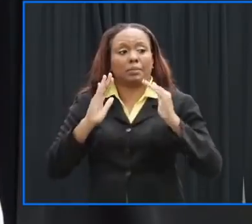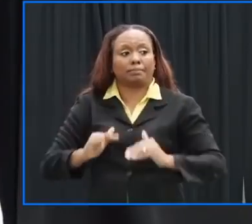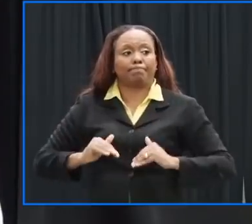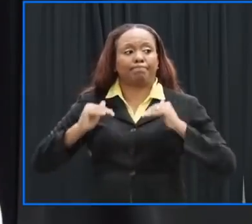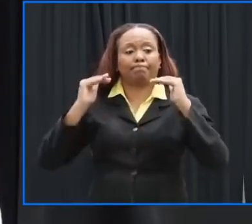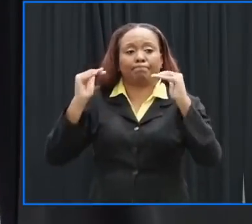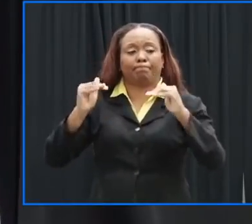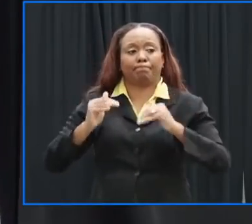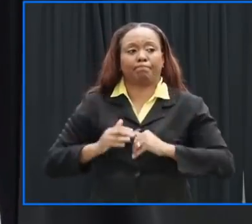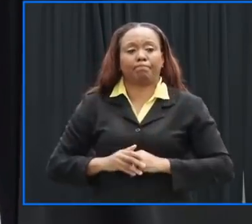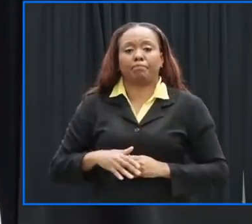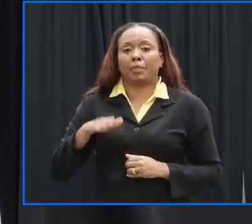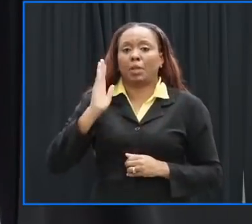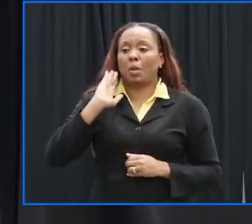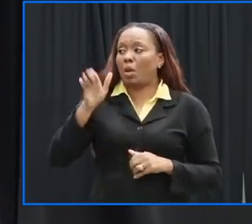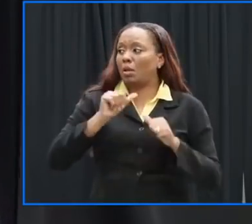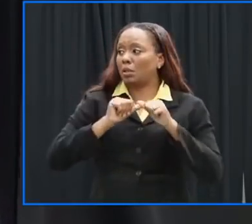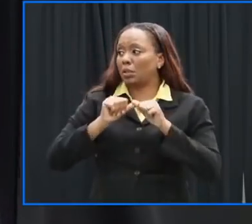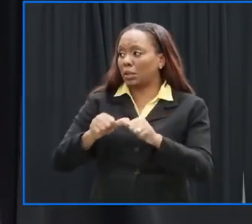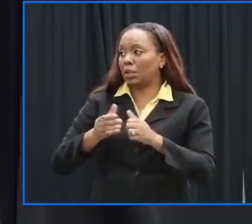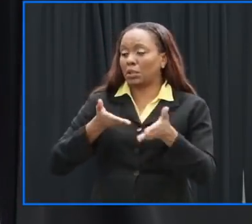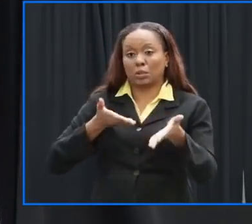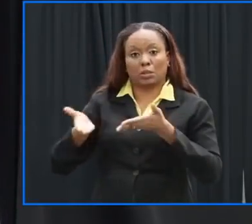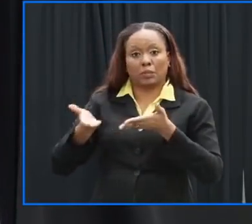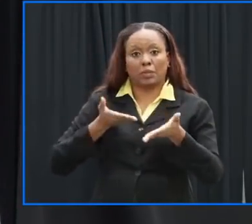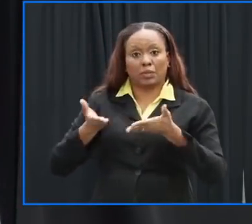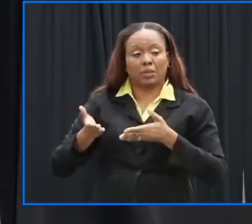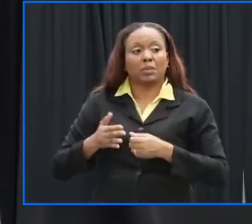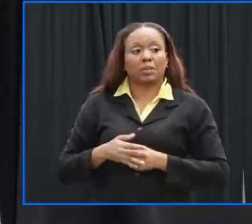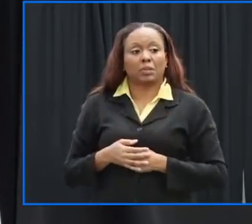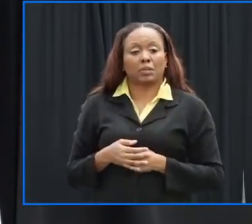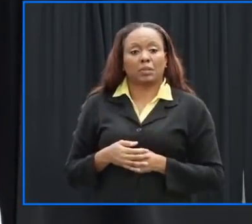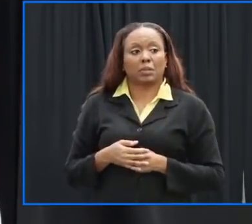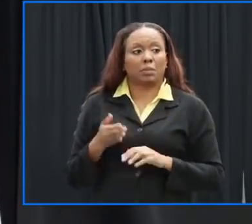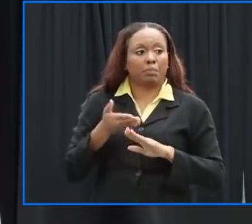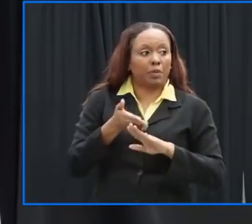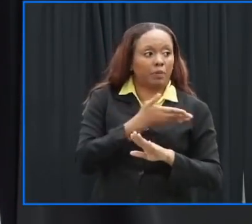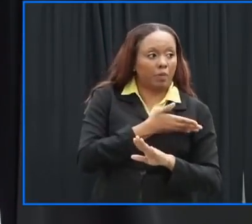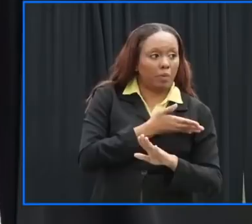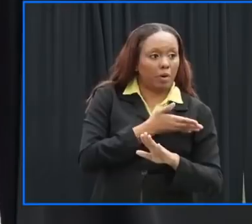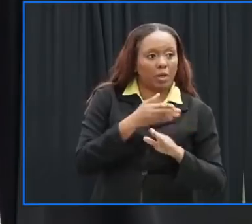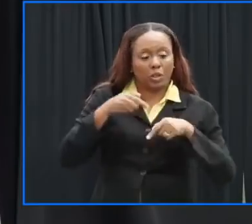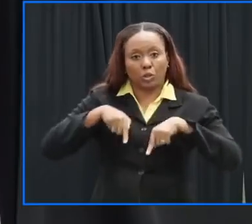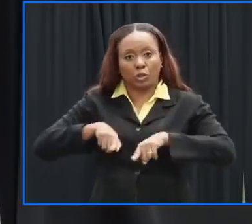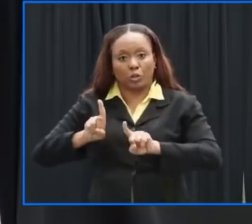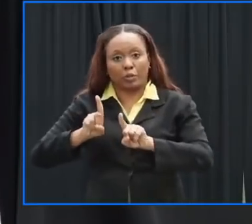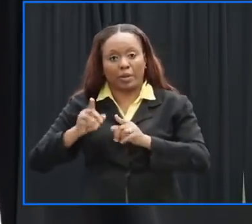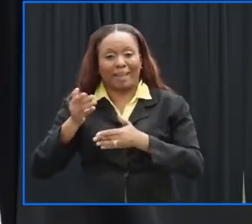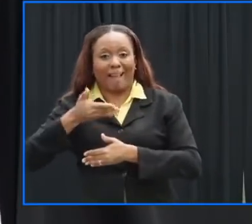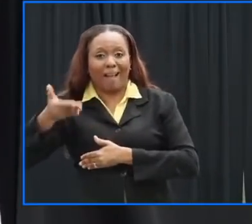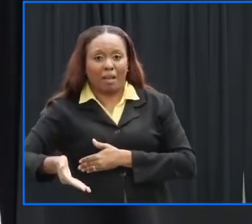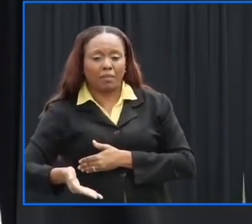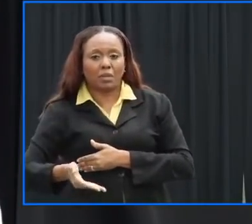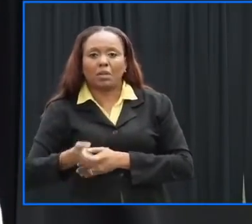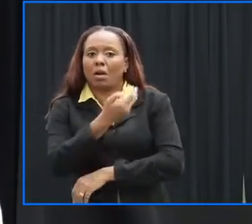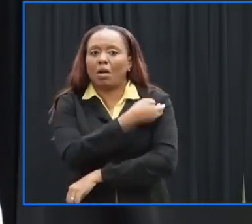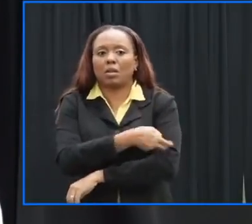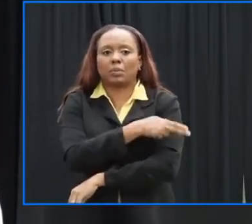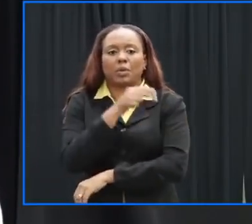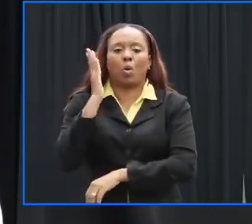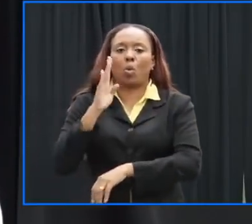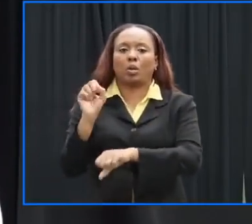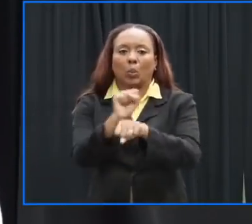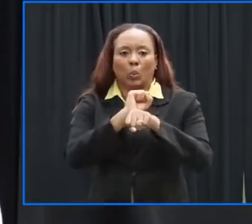going to maintain a service throughout before throughout and after the impending storm